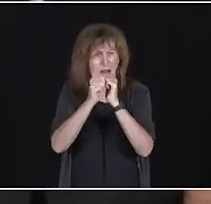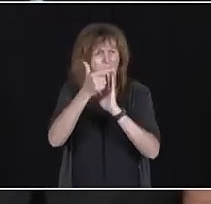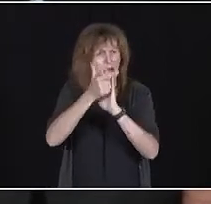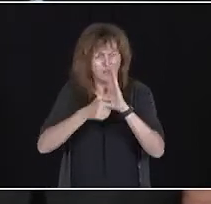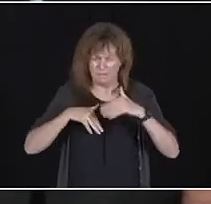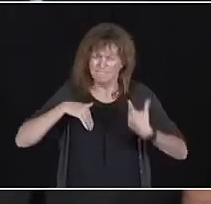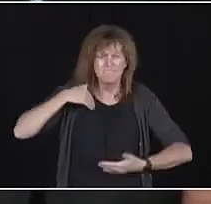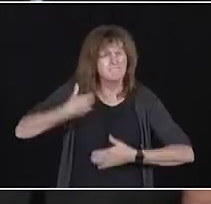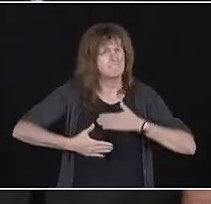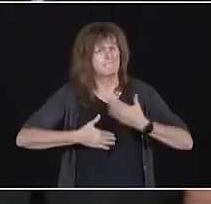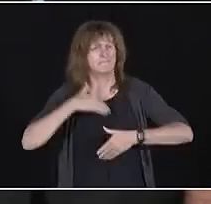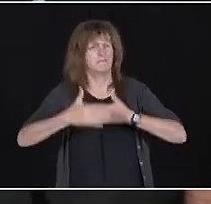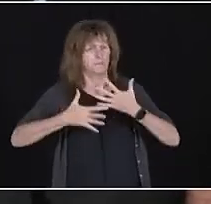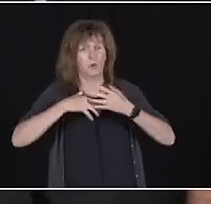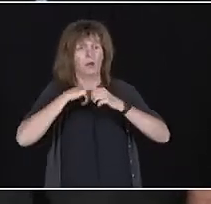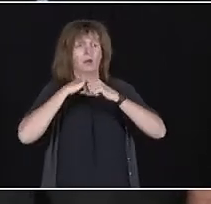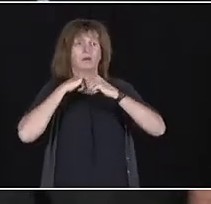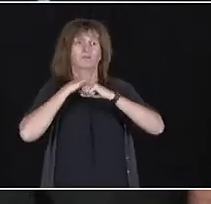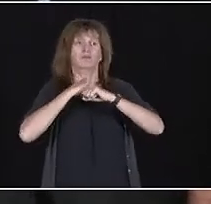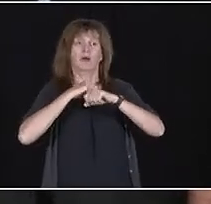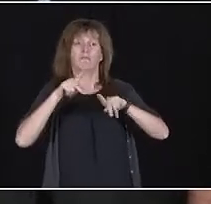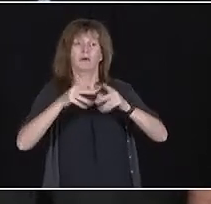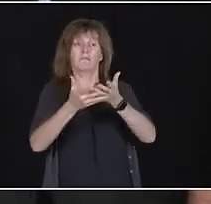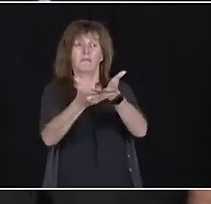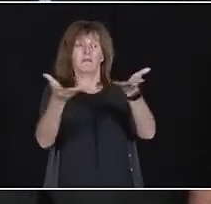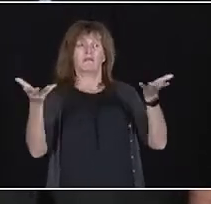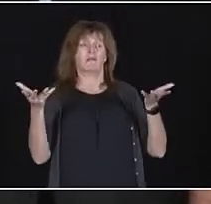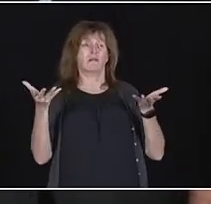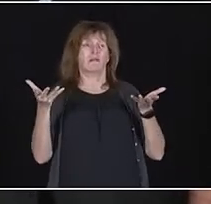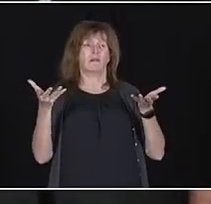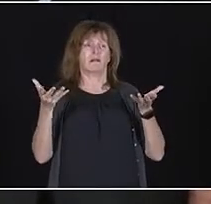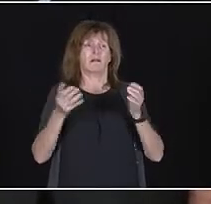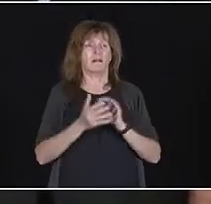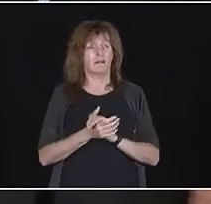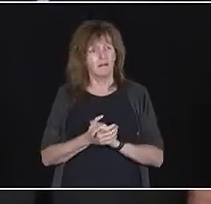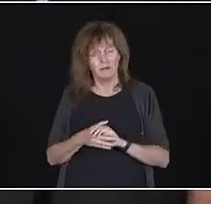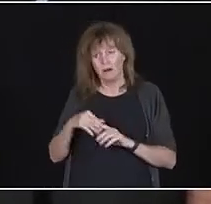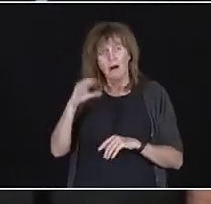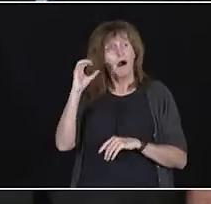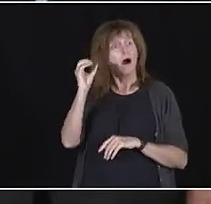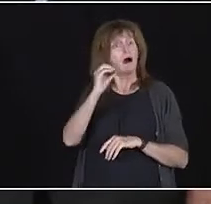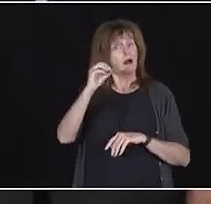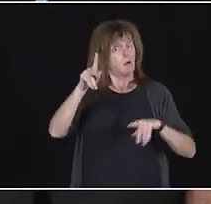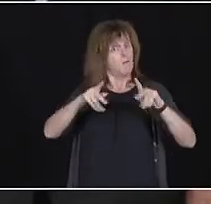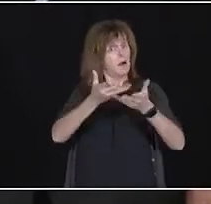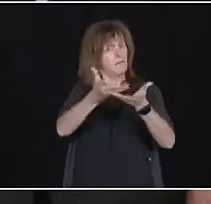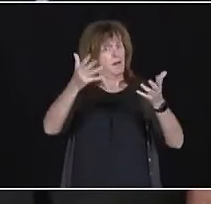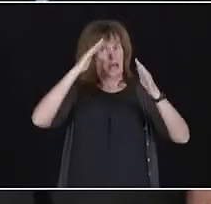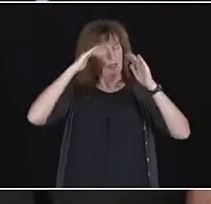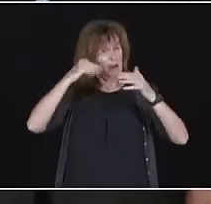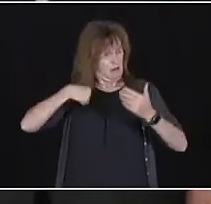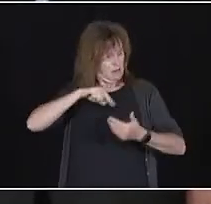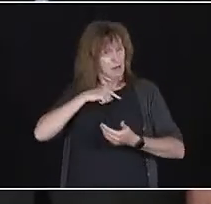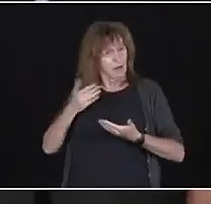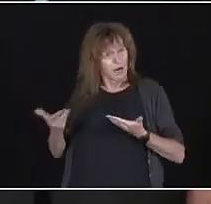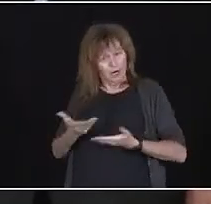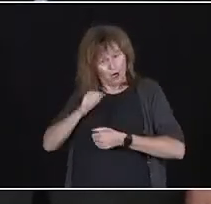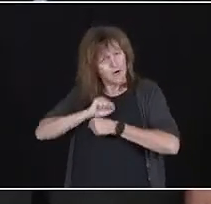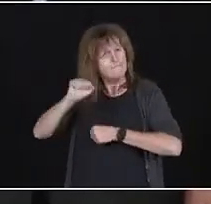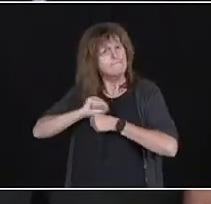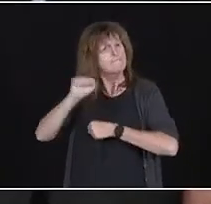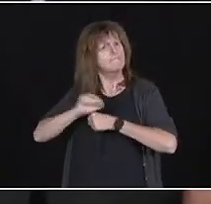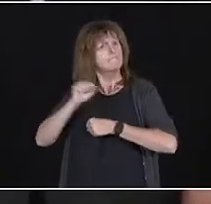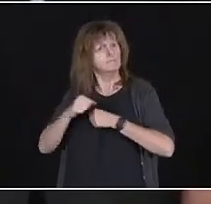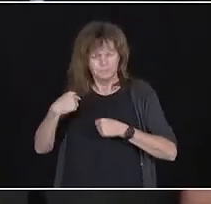COVID-19, the people of Ontario expected us to be in the legislature, at work, and that is just what we did. With the input and